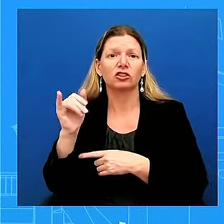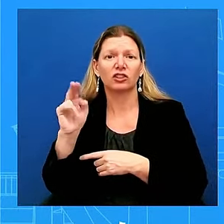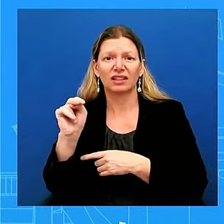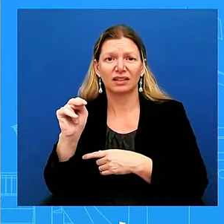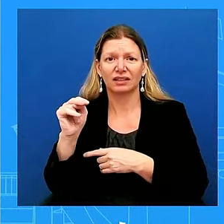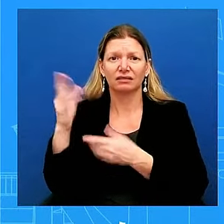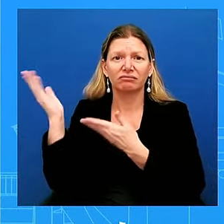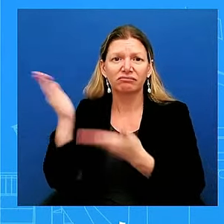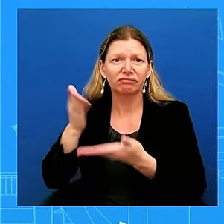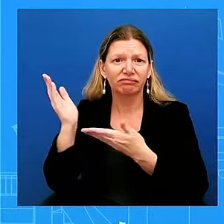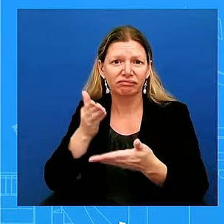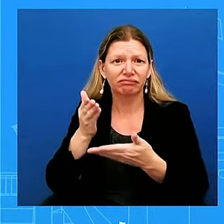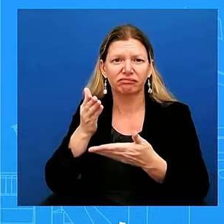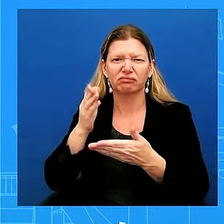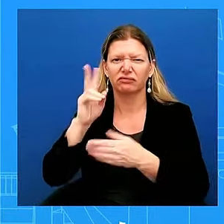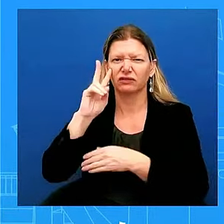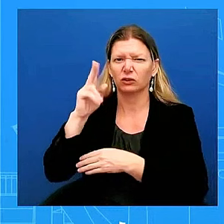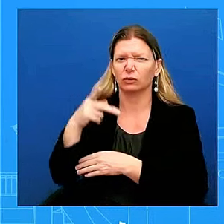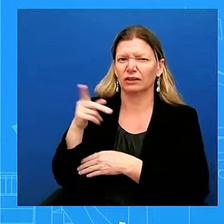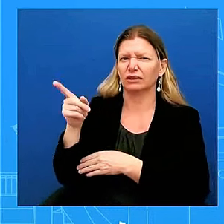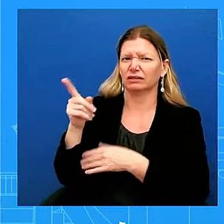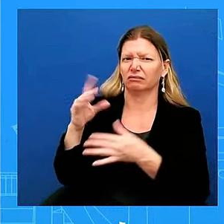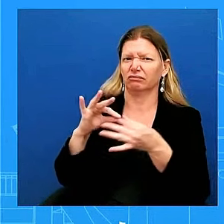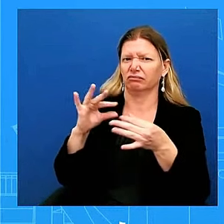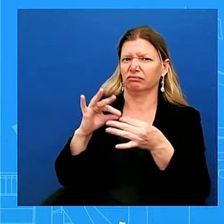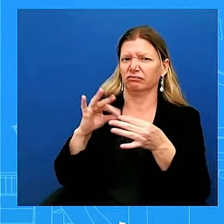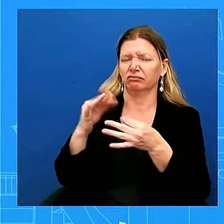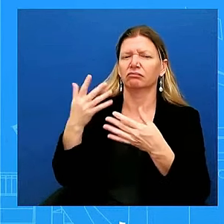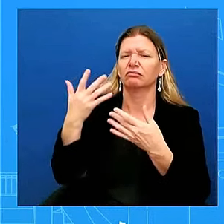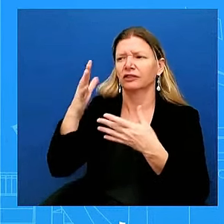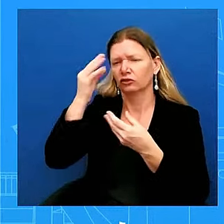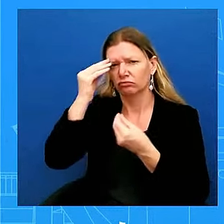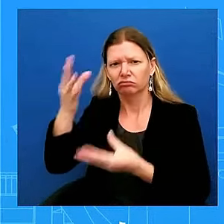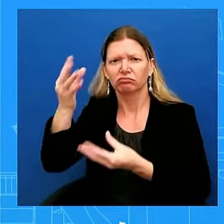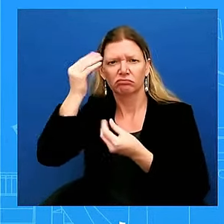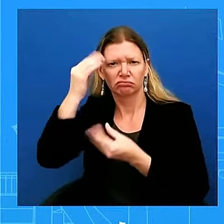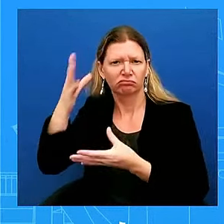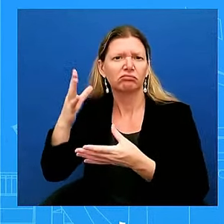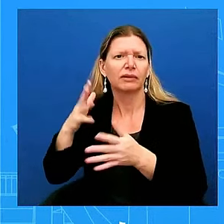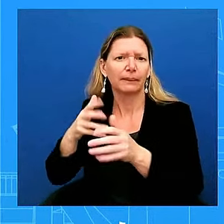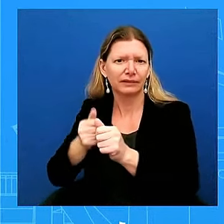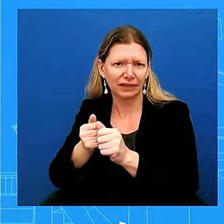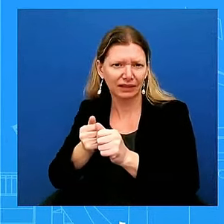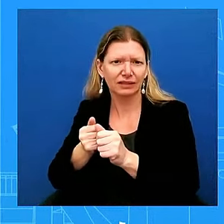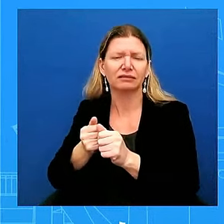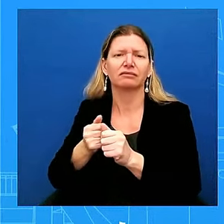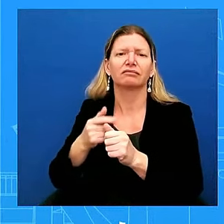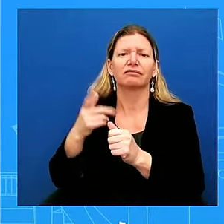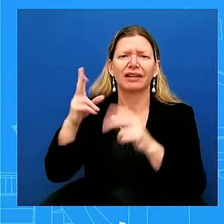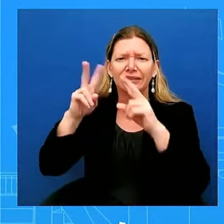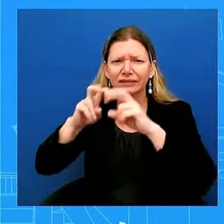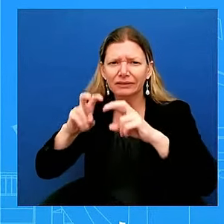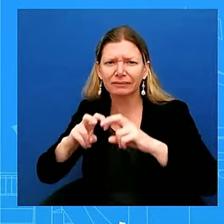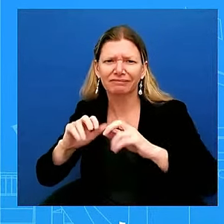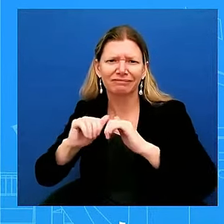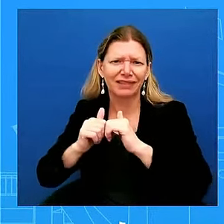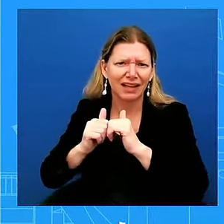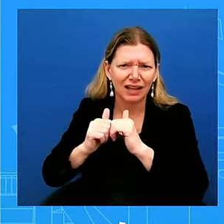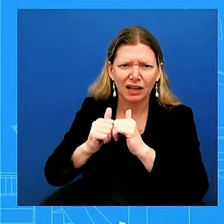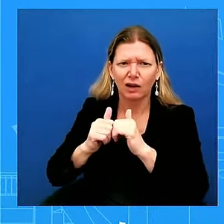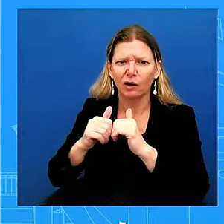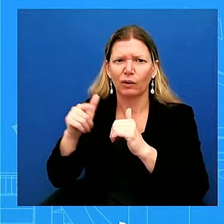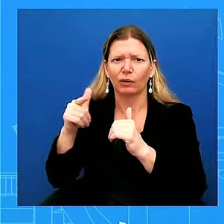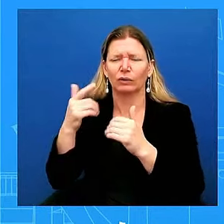They were briefed on the agency assessments that show limited impacts on critical consumer needs at this time, including